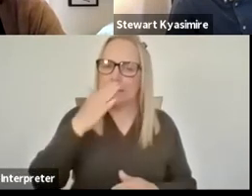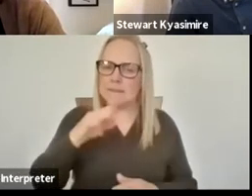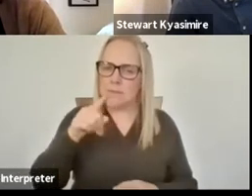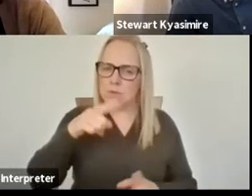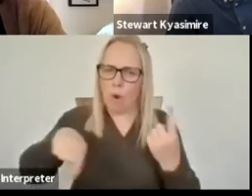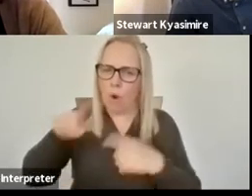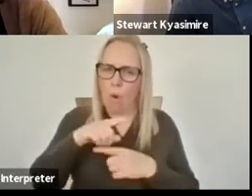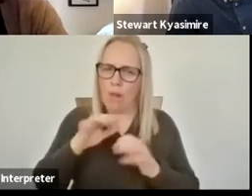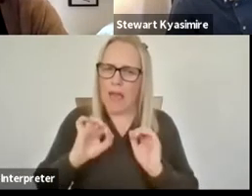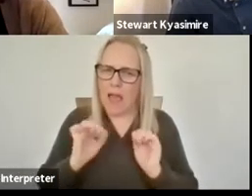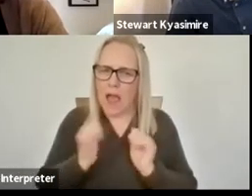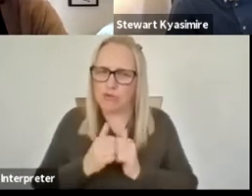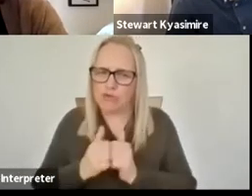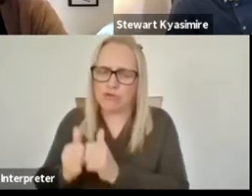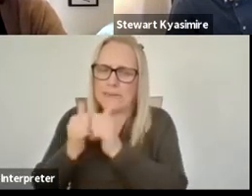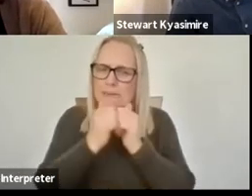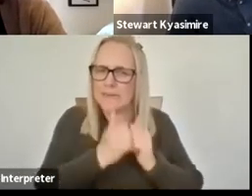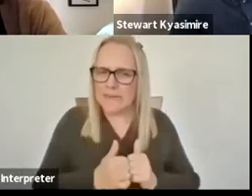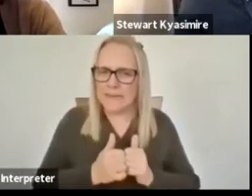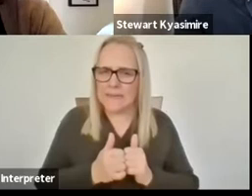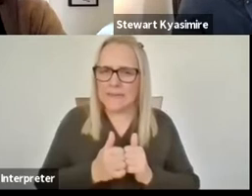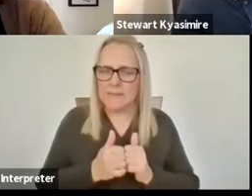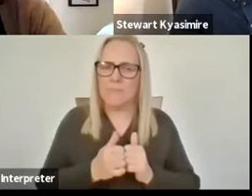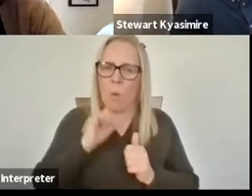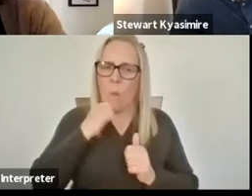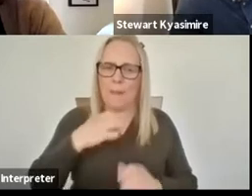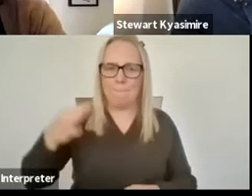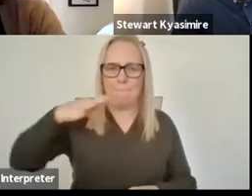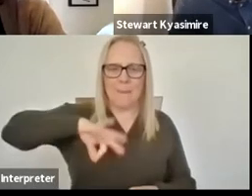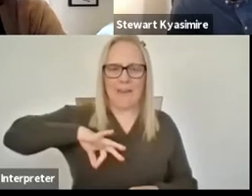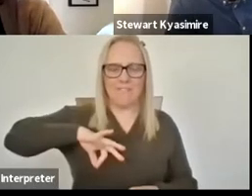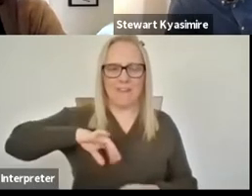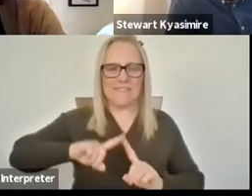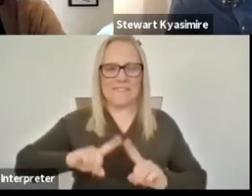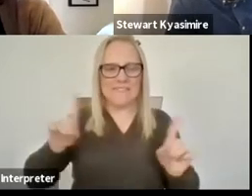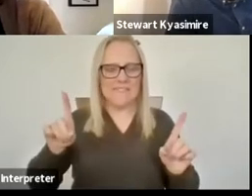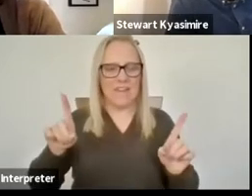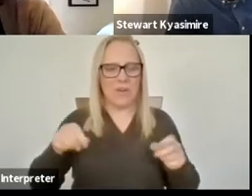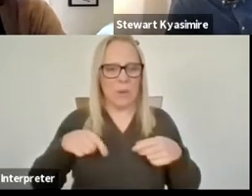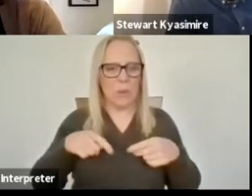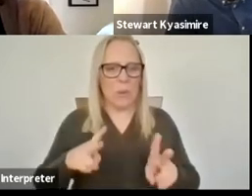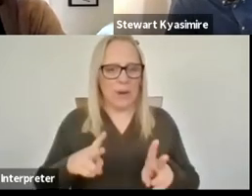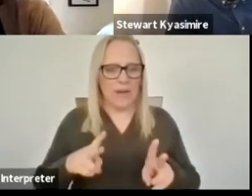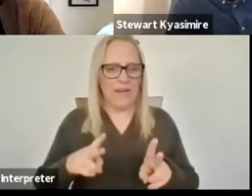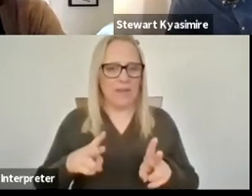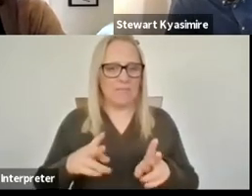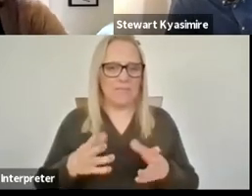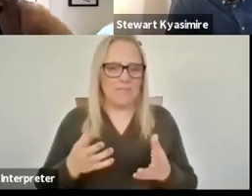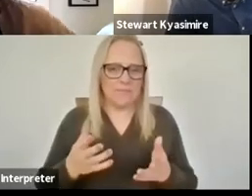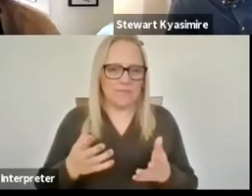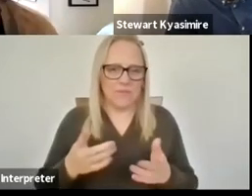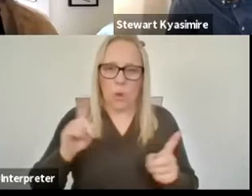another agree or are sympathetic to the idea or the benefit of creating a different pace and rhythm for the systems that might exist or support